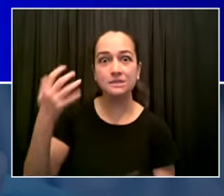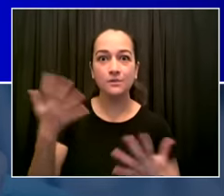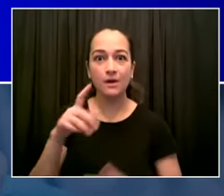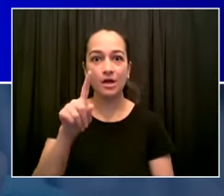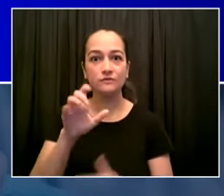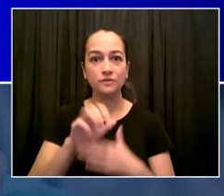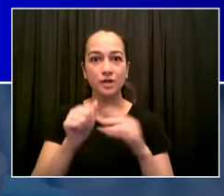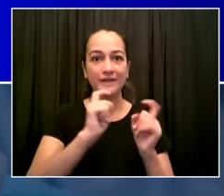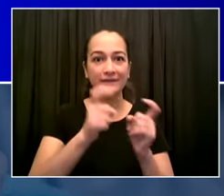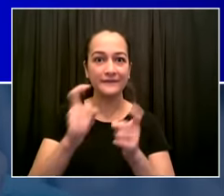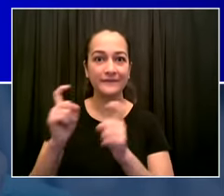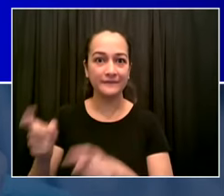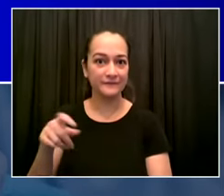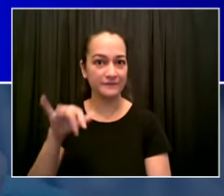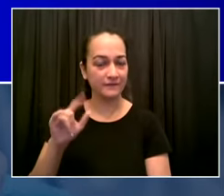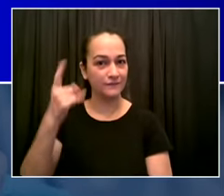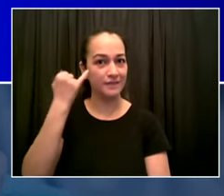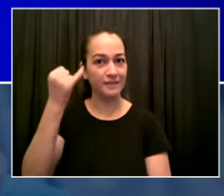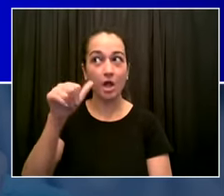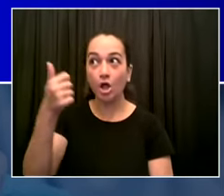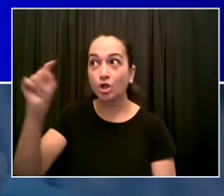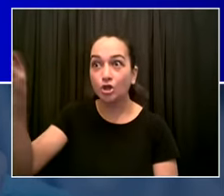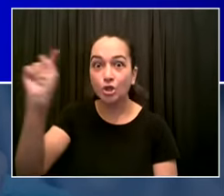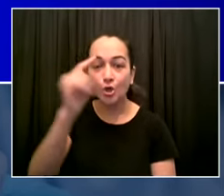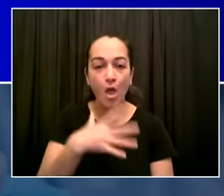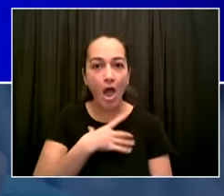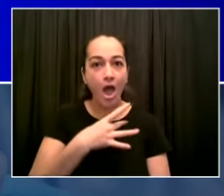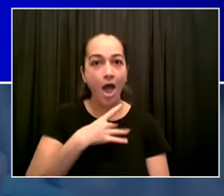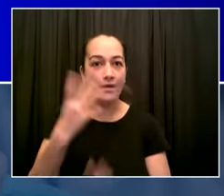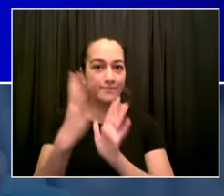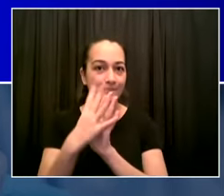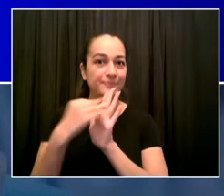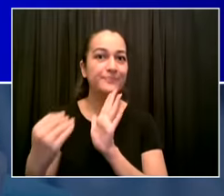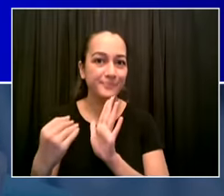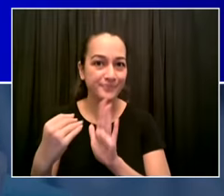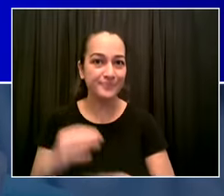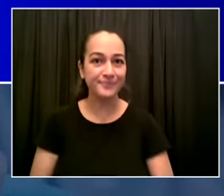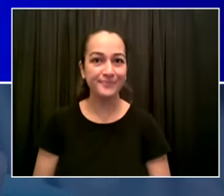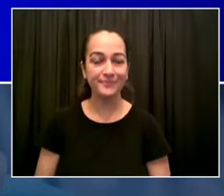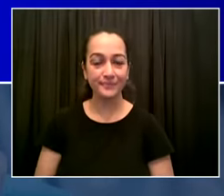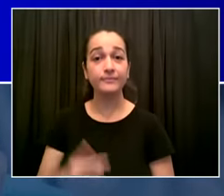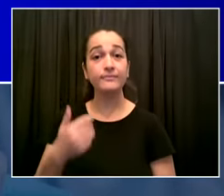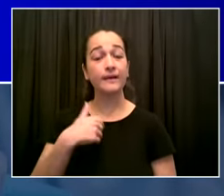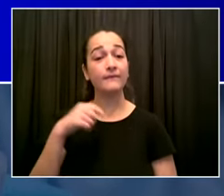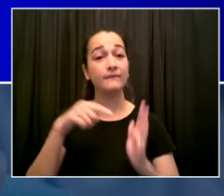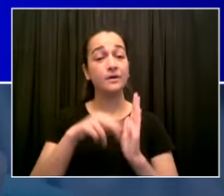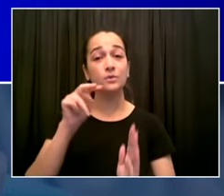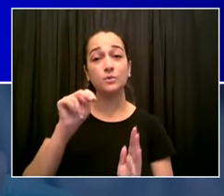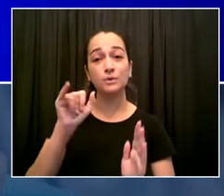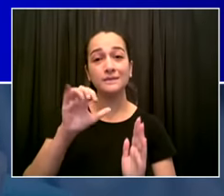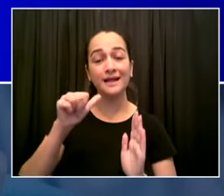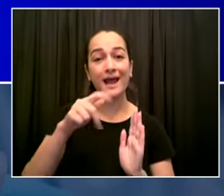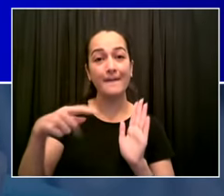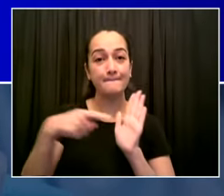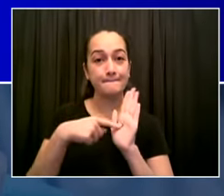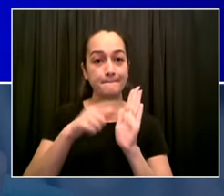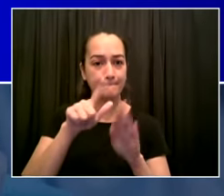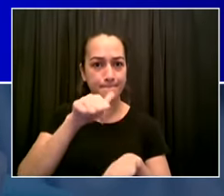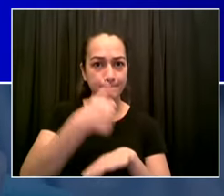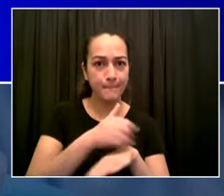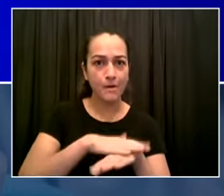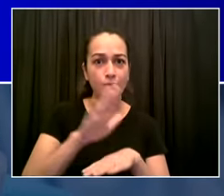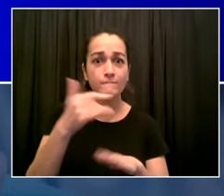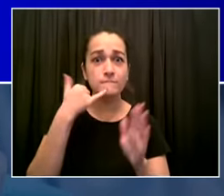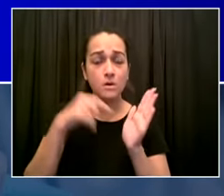entertainment fitness would be safe for employees for customers encouraging vaccination saying to everyone